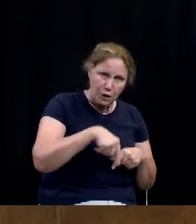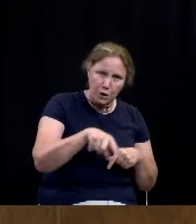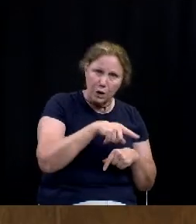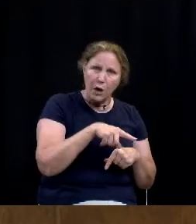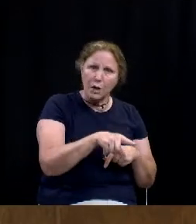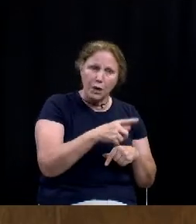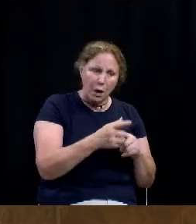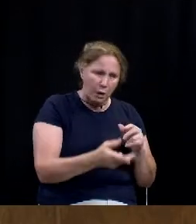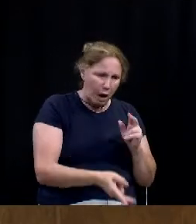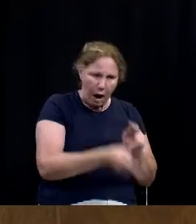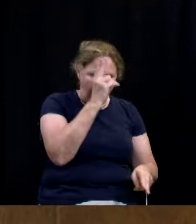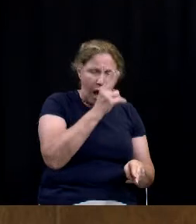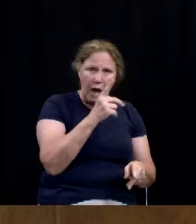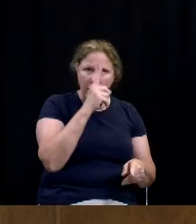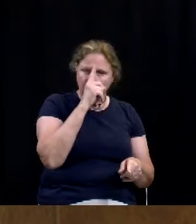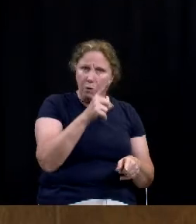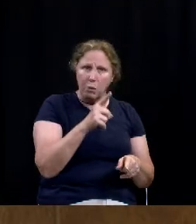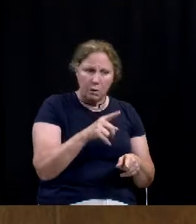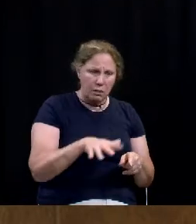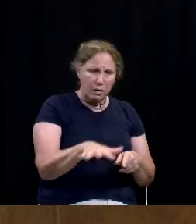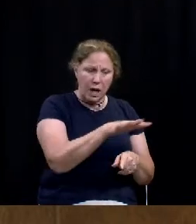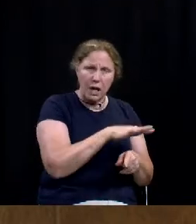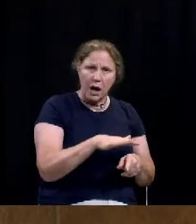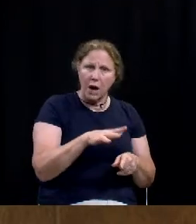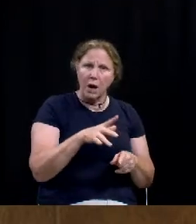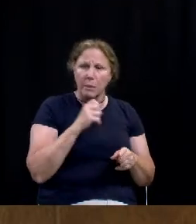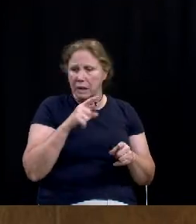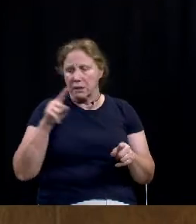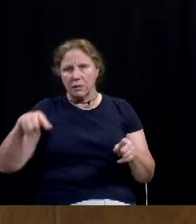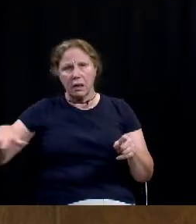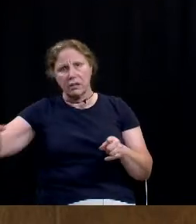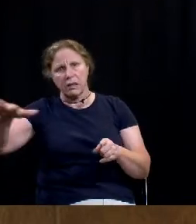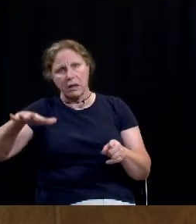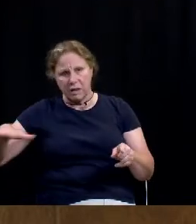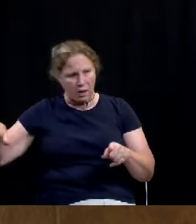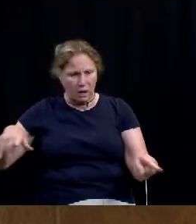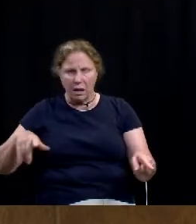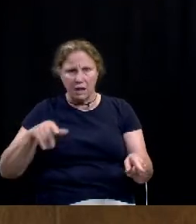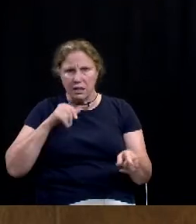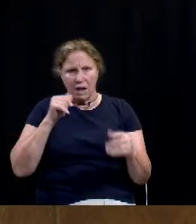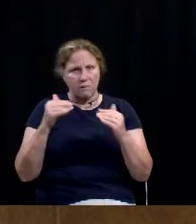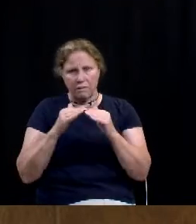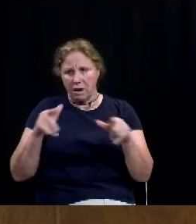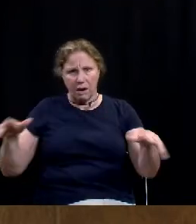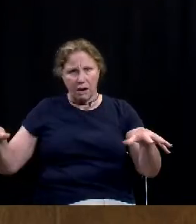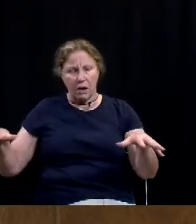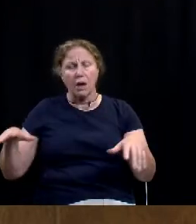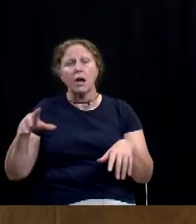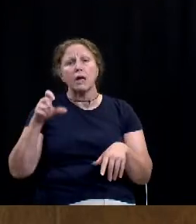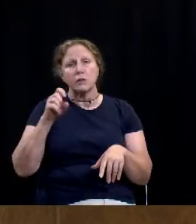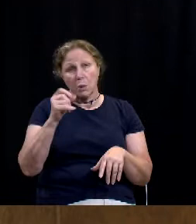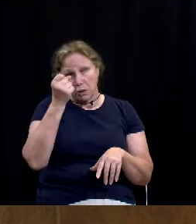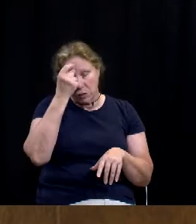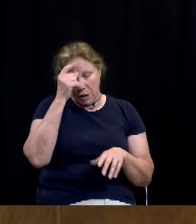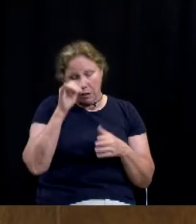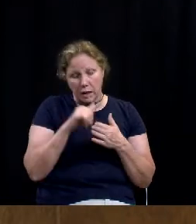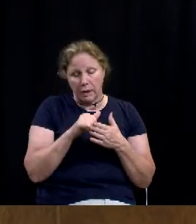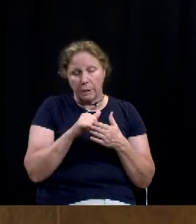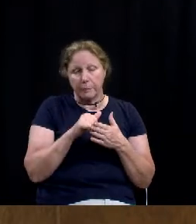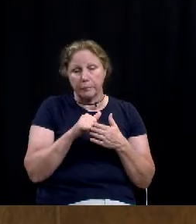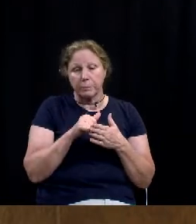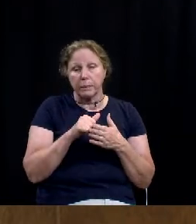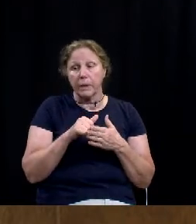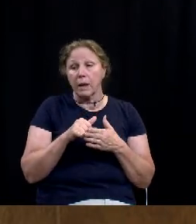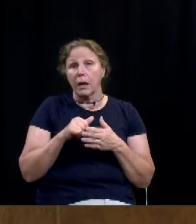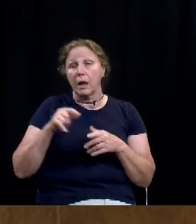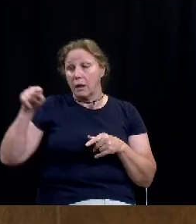increase for any infrastructure improvements that are happening on the outside and the outskirts of the city while still understanding that those jobs